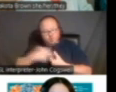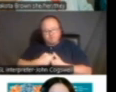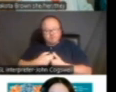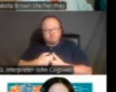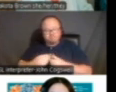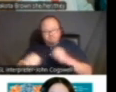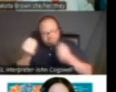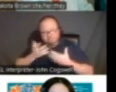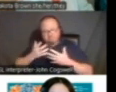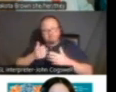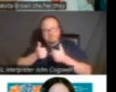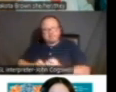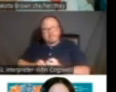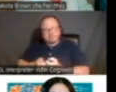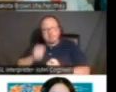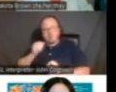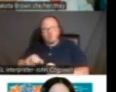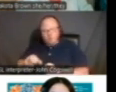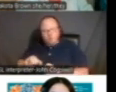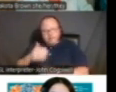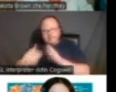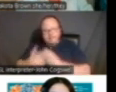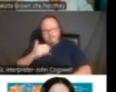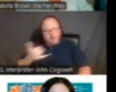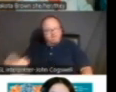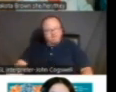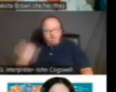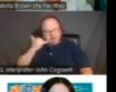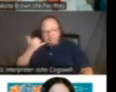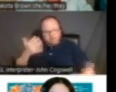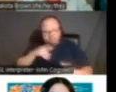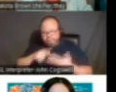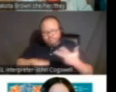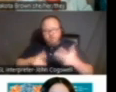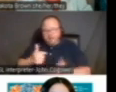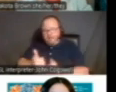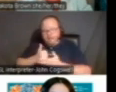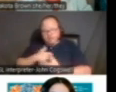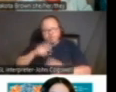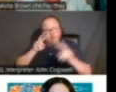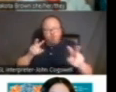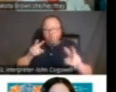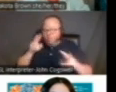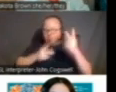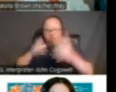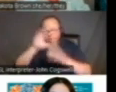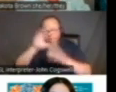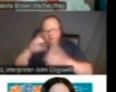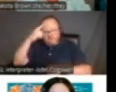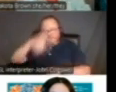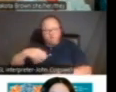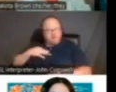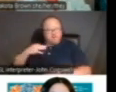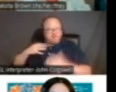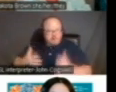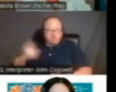shoot me a text or an email or a phone call, and you can help me. You know, we're always looking for volunteers. So